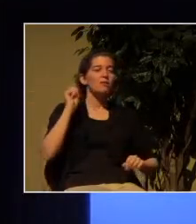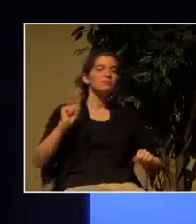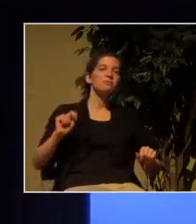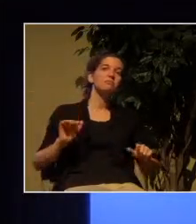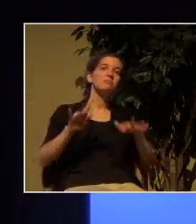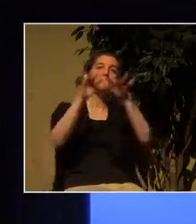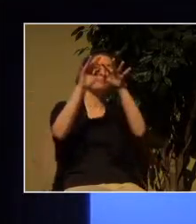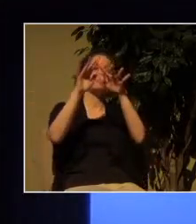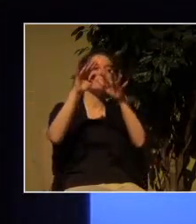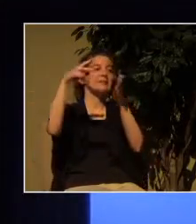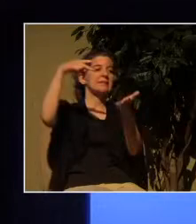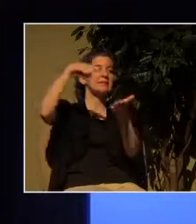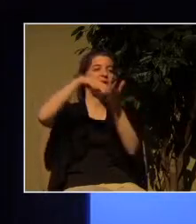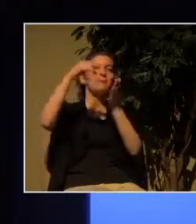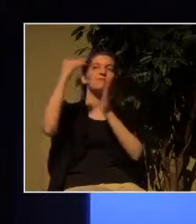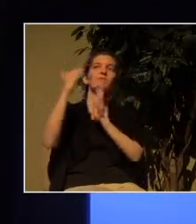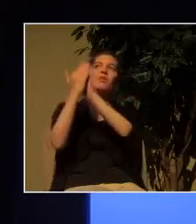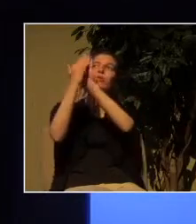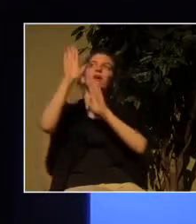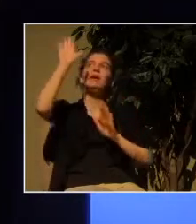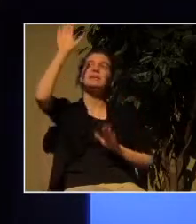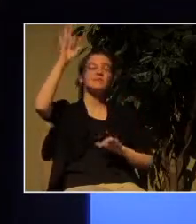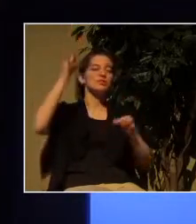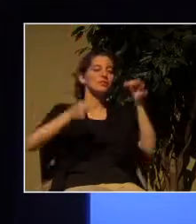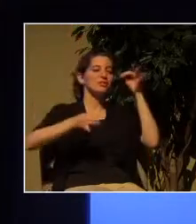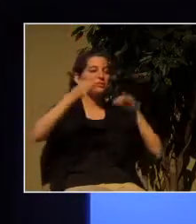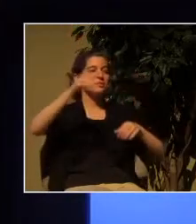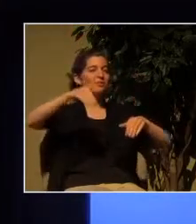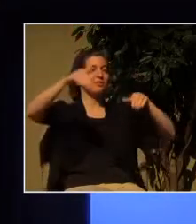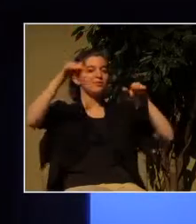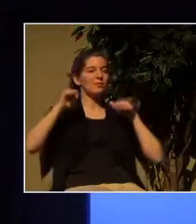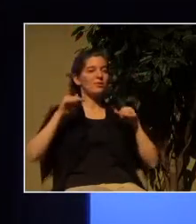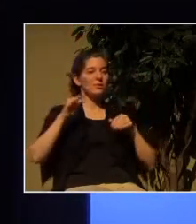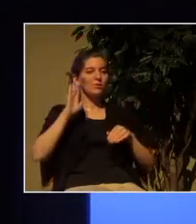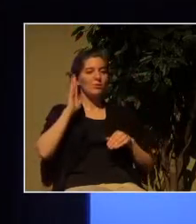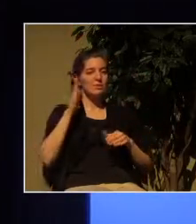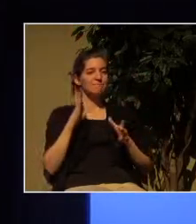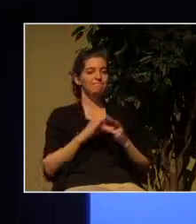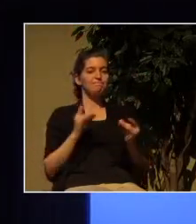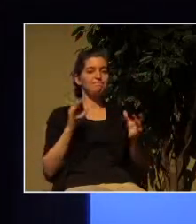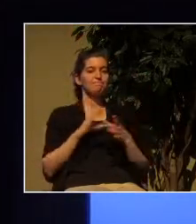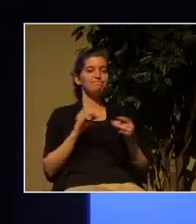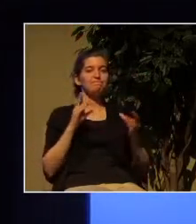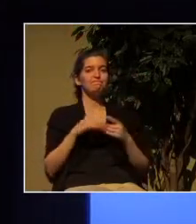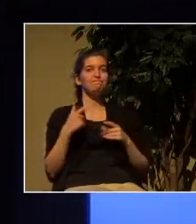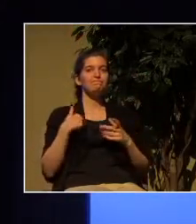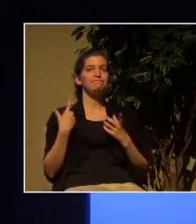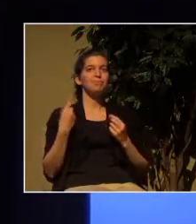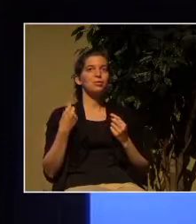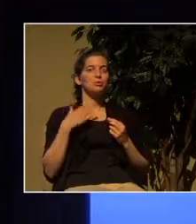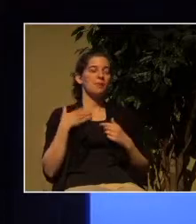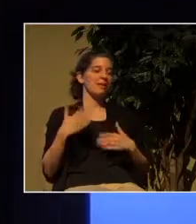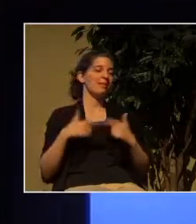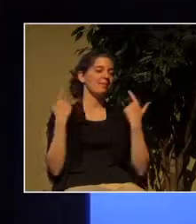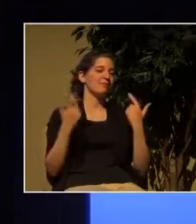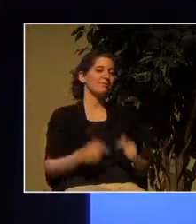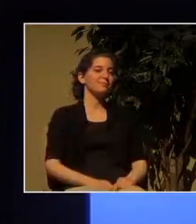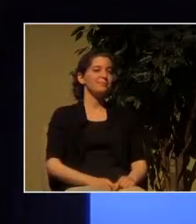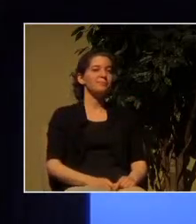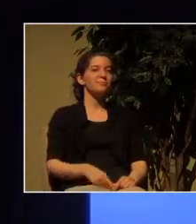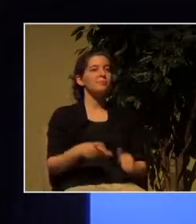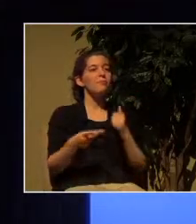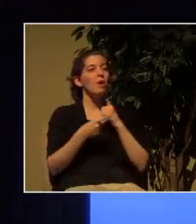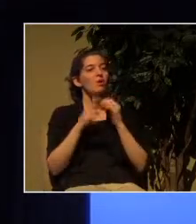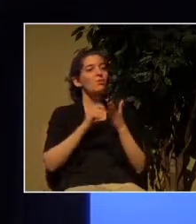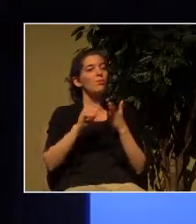and give account of himself or herself Paul puts it this way 2 Corinthians 5.10